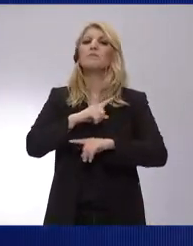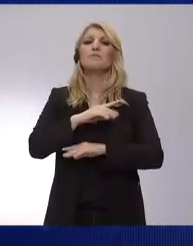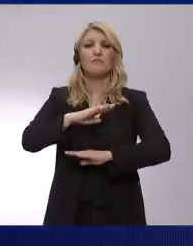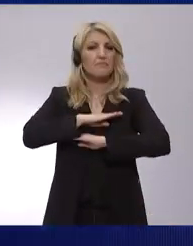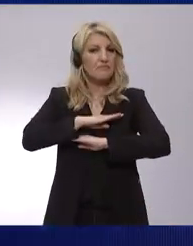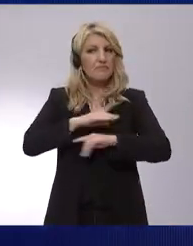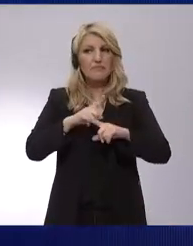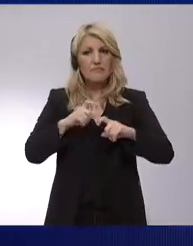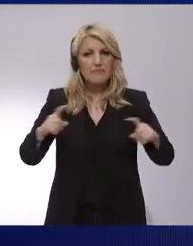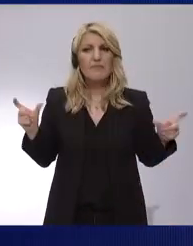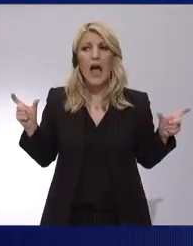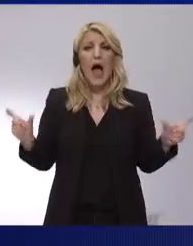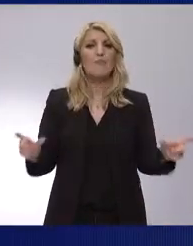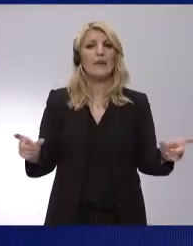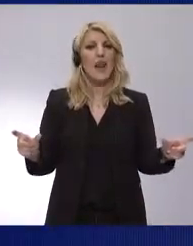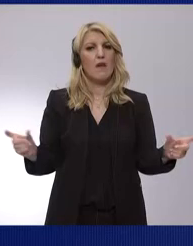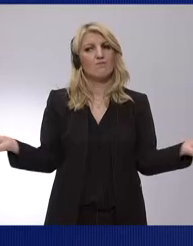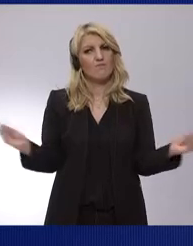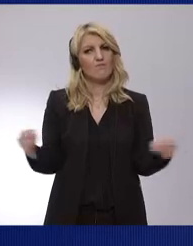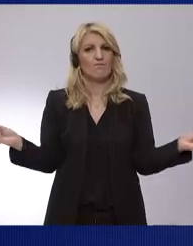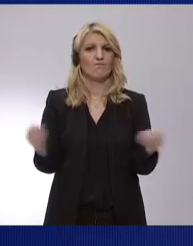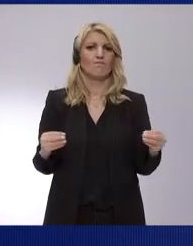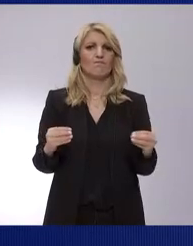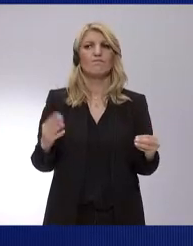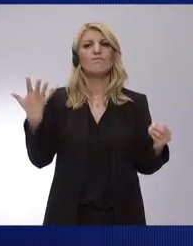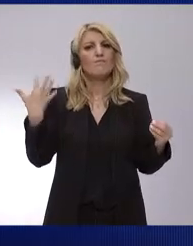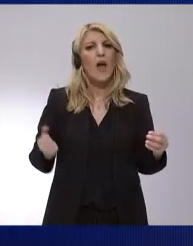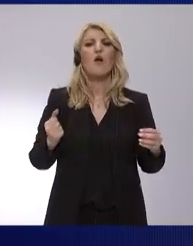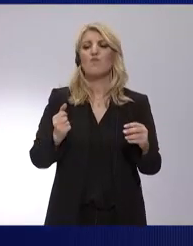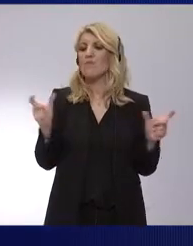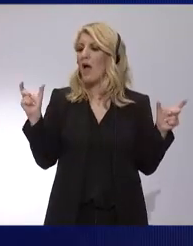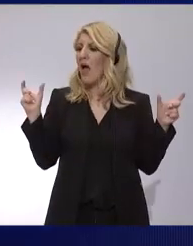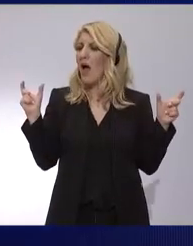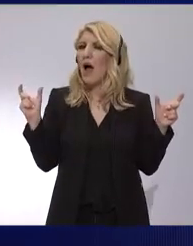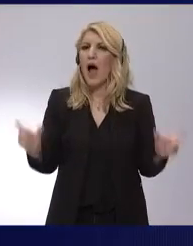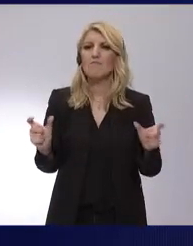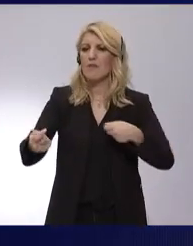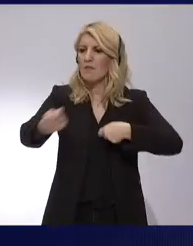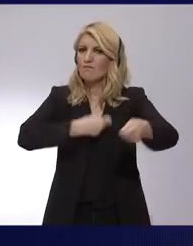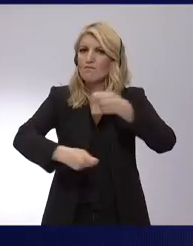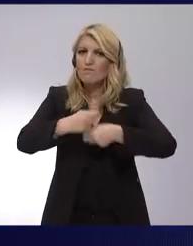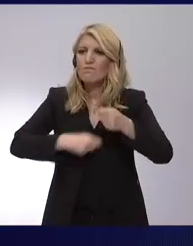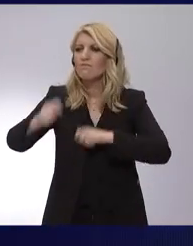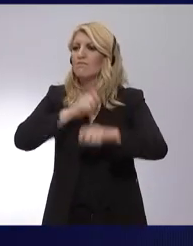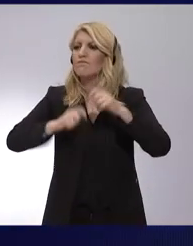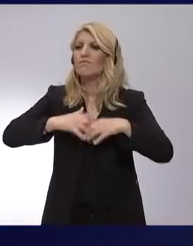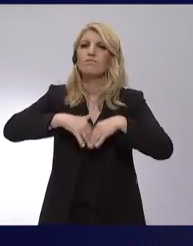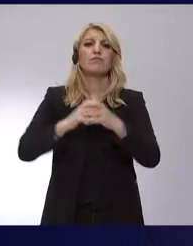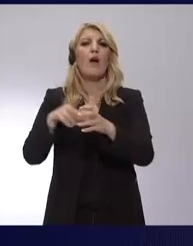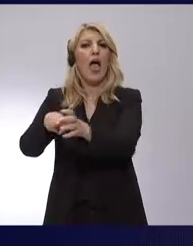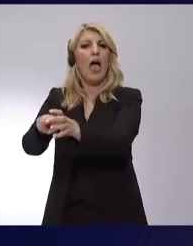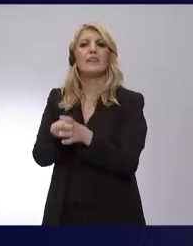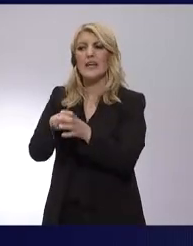to bring our companies together, to produce together, to innovate together. We also need a common defense